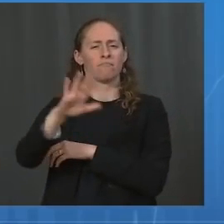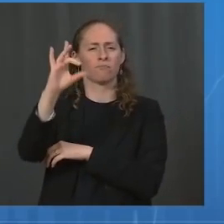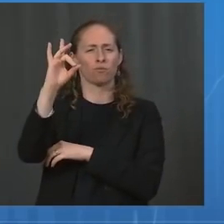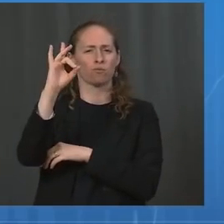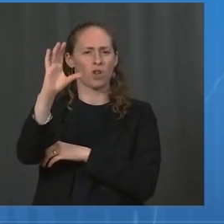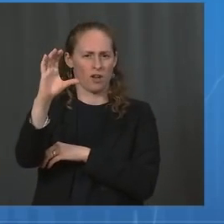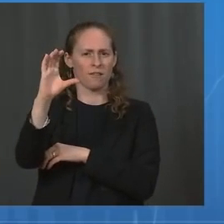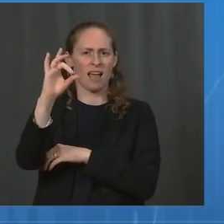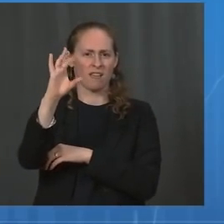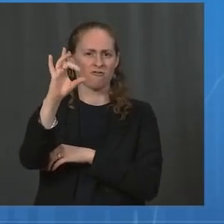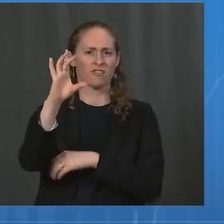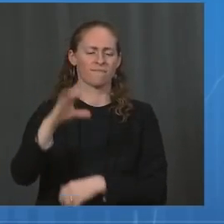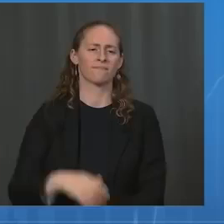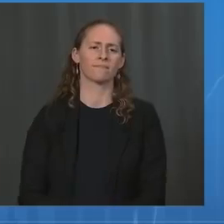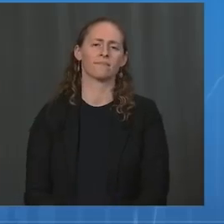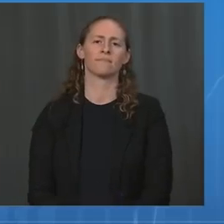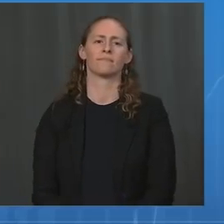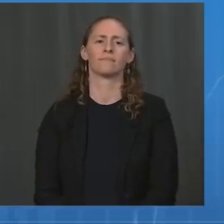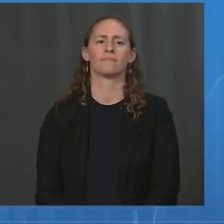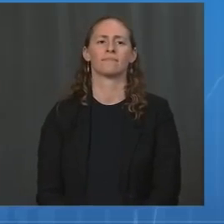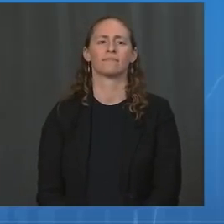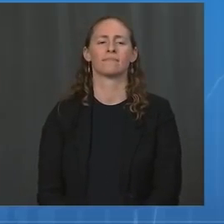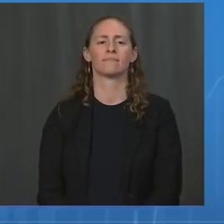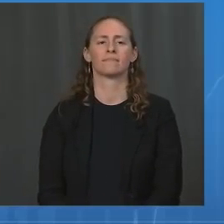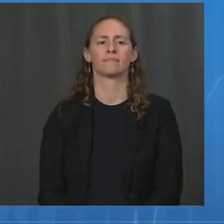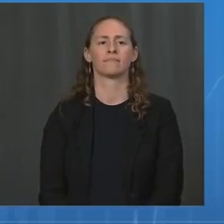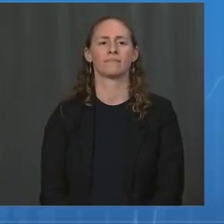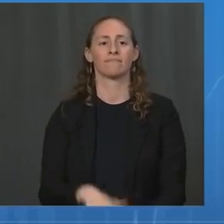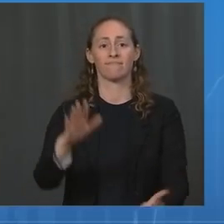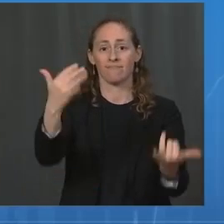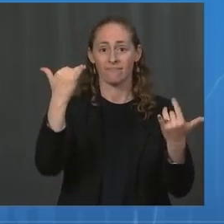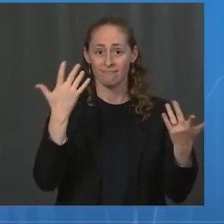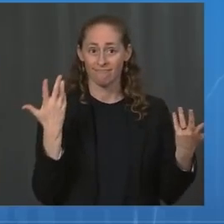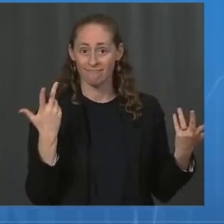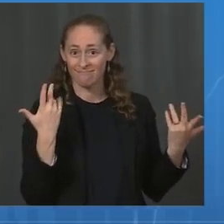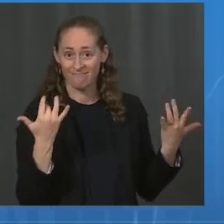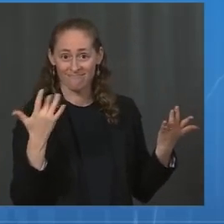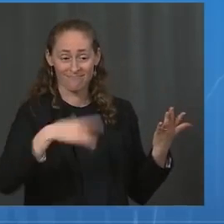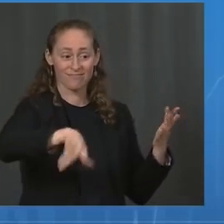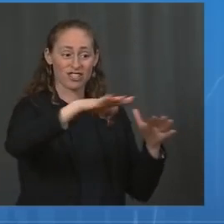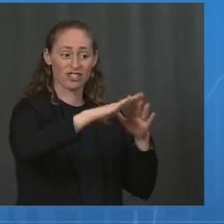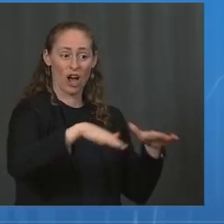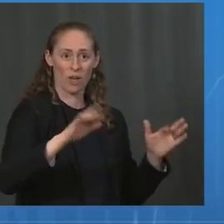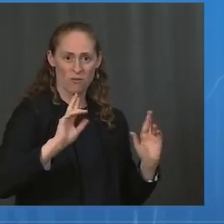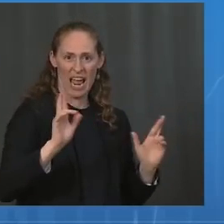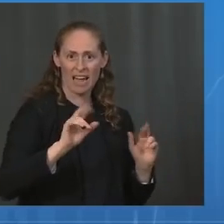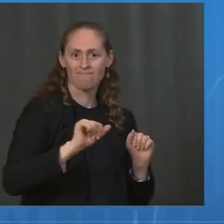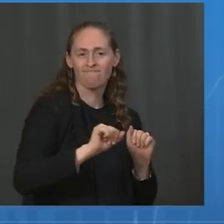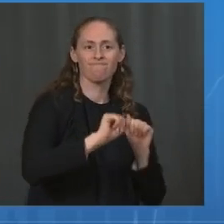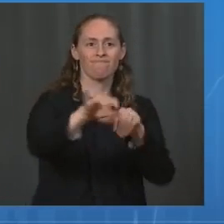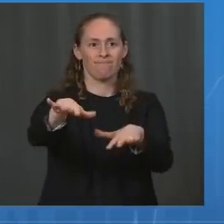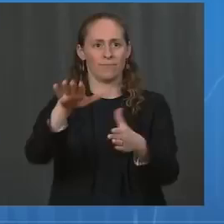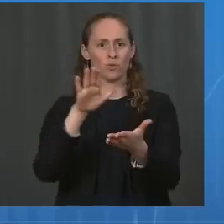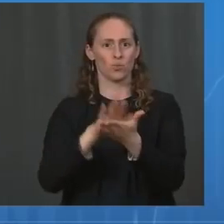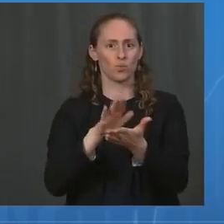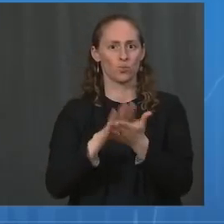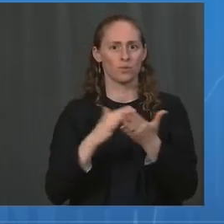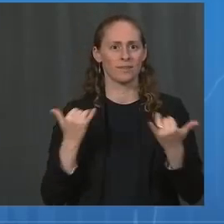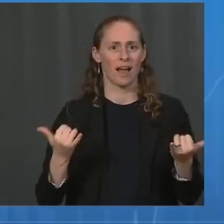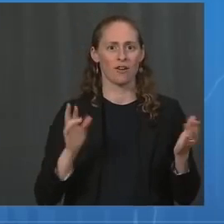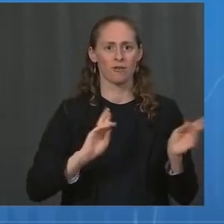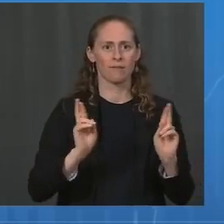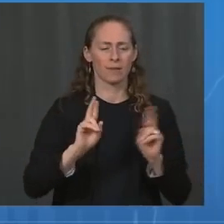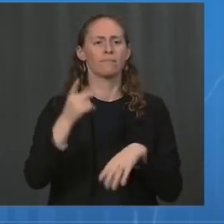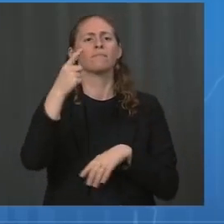for more of our children to return to school after Labor Day, CDC has strong and detailed guidelines that should be implemented